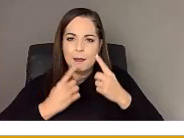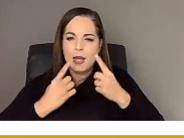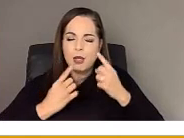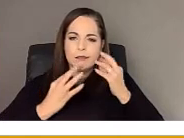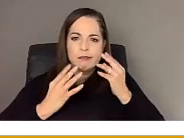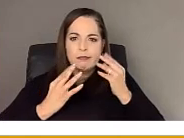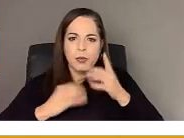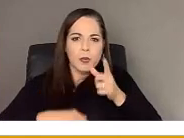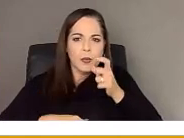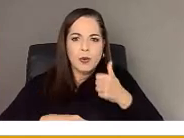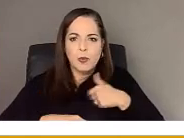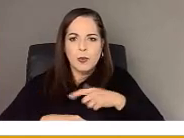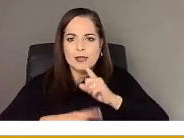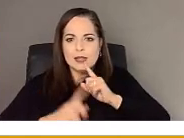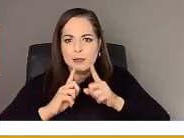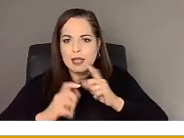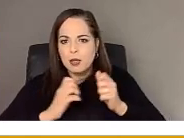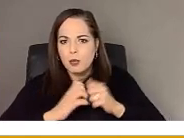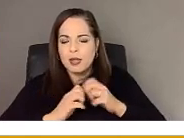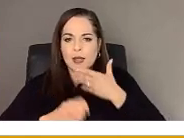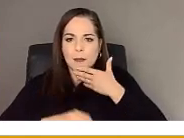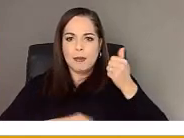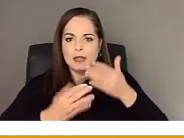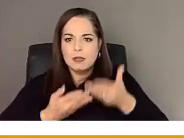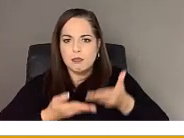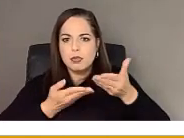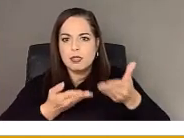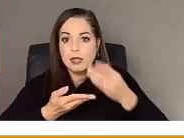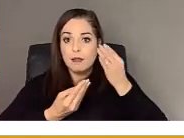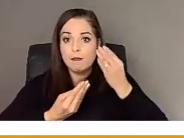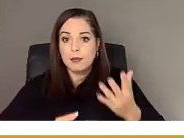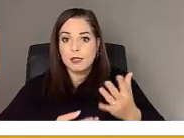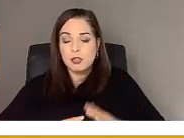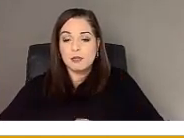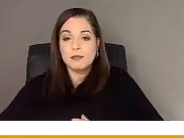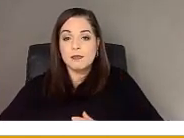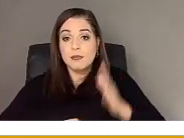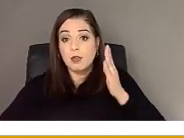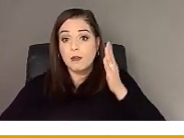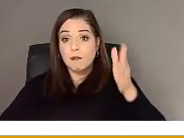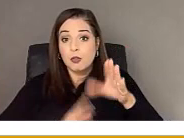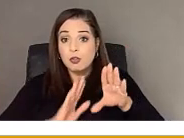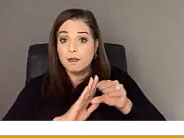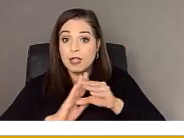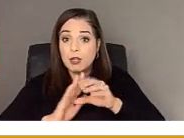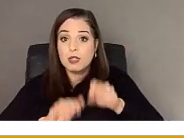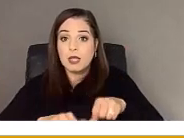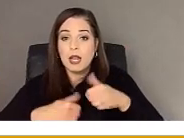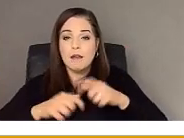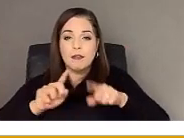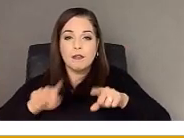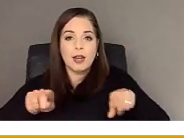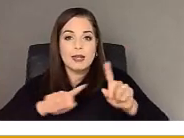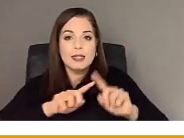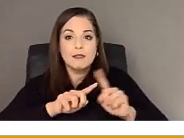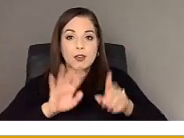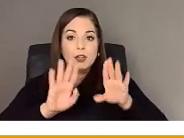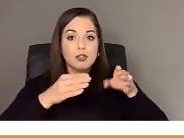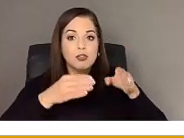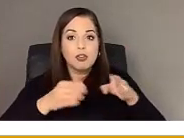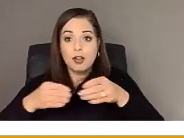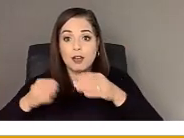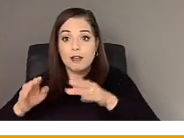whom we're speaking and how to best present information. Future videos could have a variety of target audiences, but the video